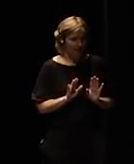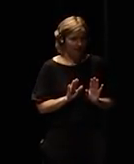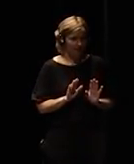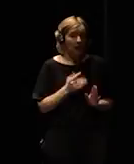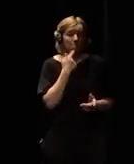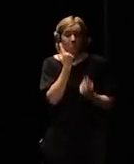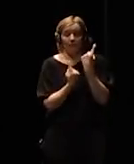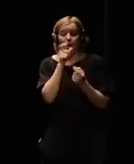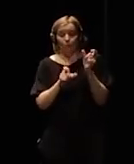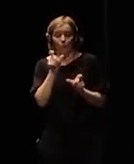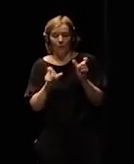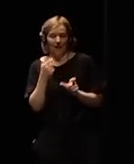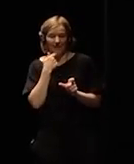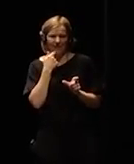can think